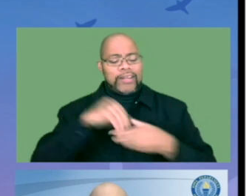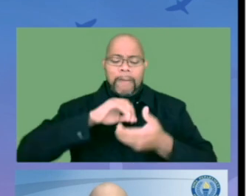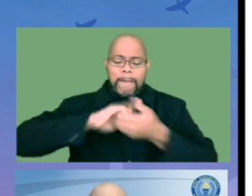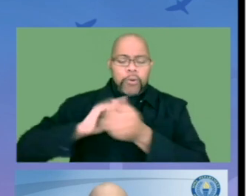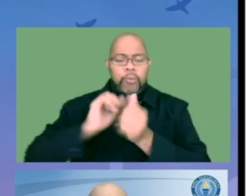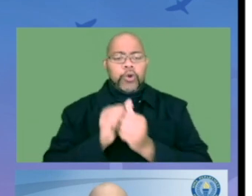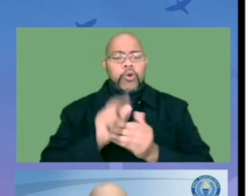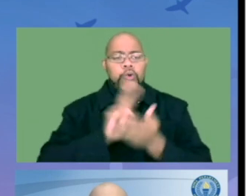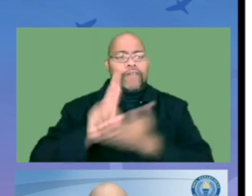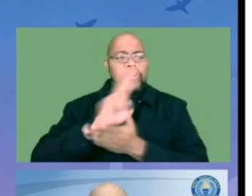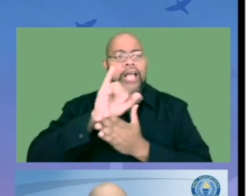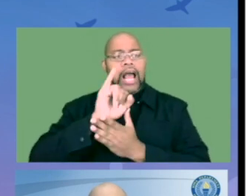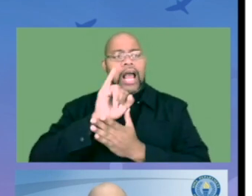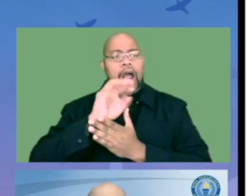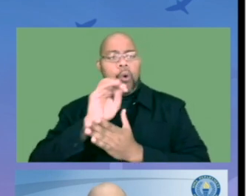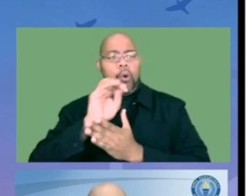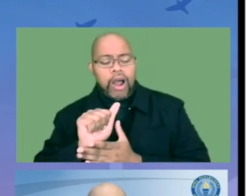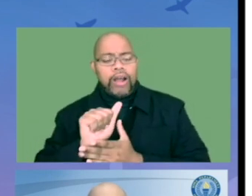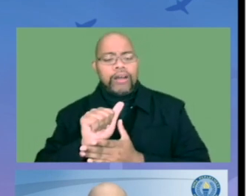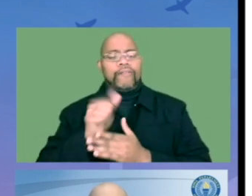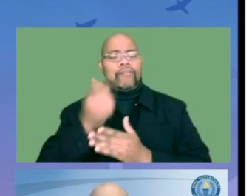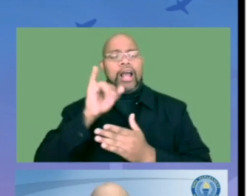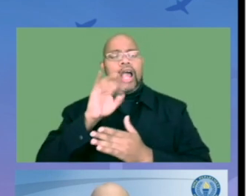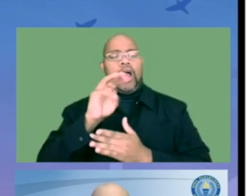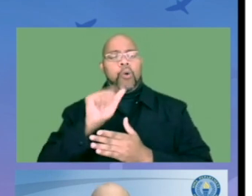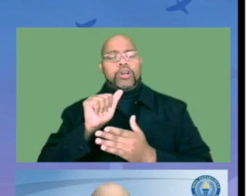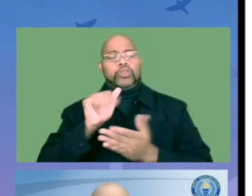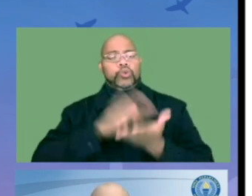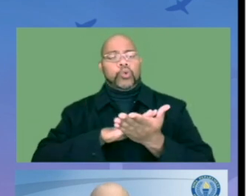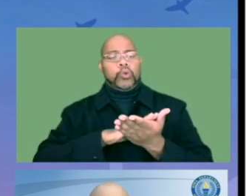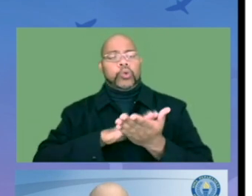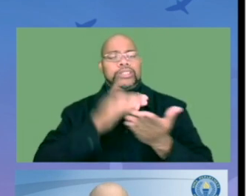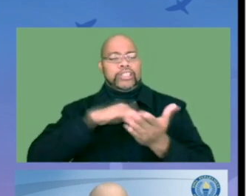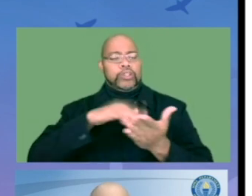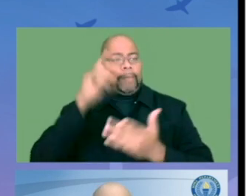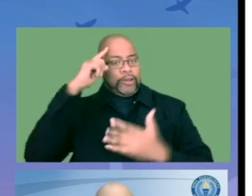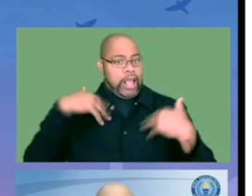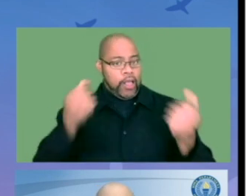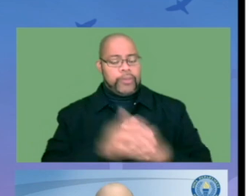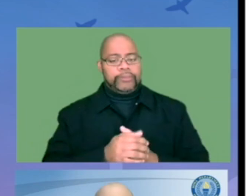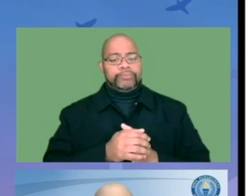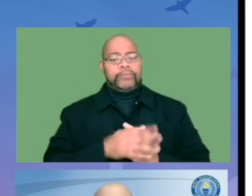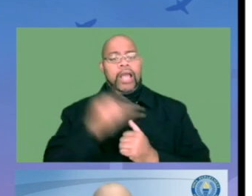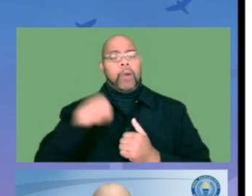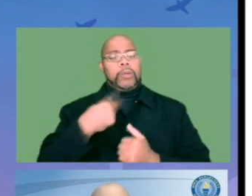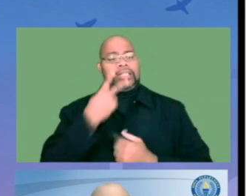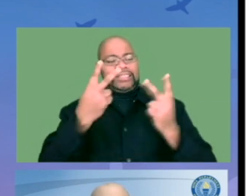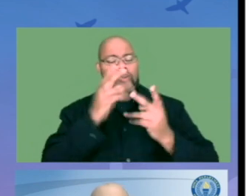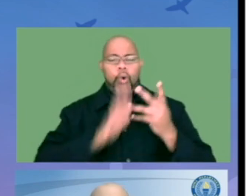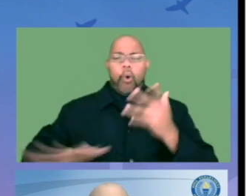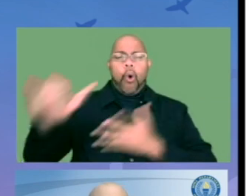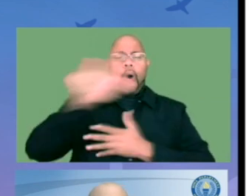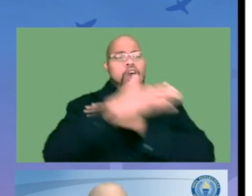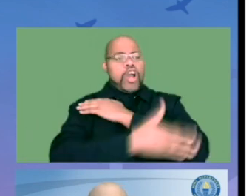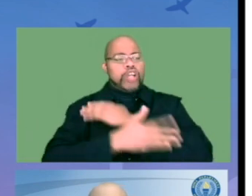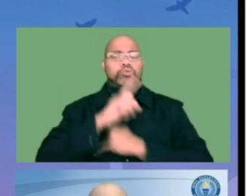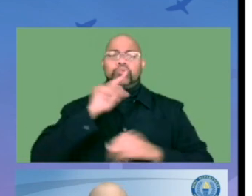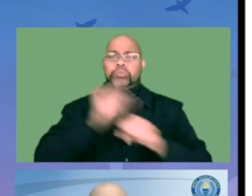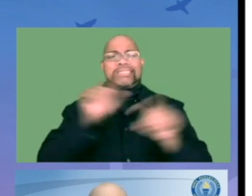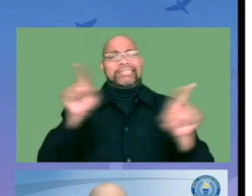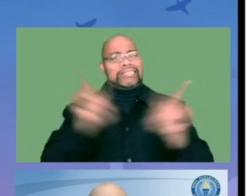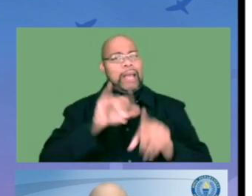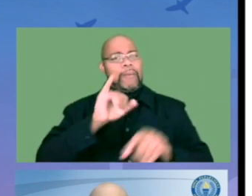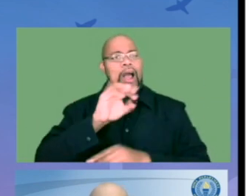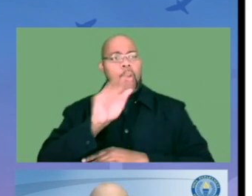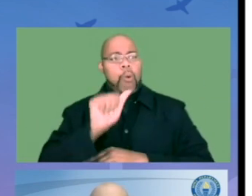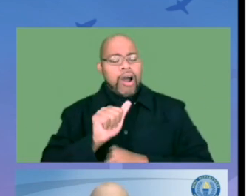that we have to be in partnership with the University of Iowa around the Iowa Center for School Mental Health. And as we've seen across the country,